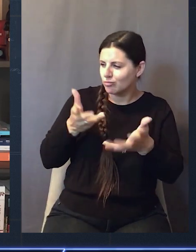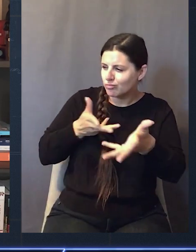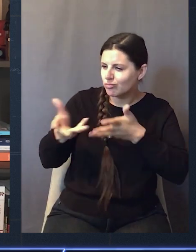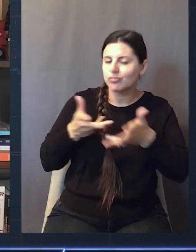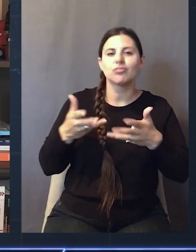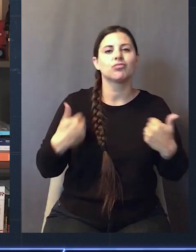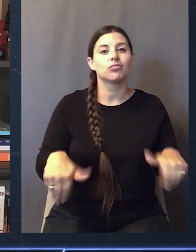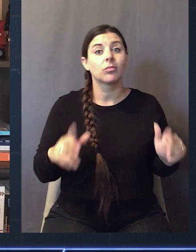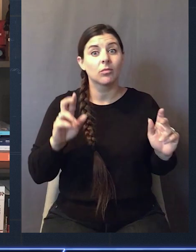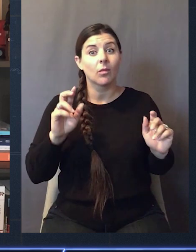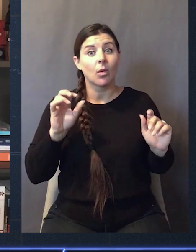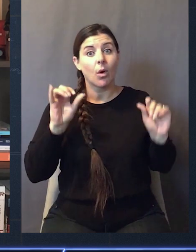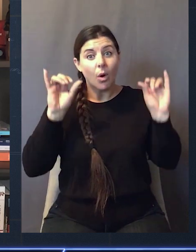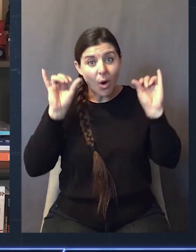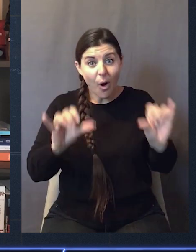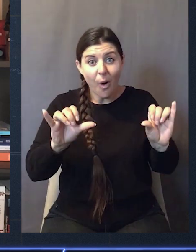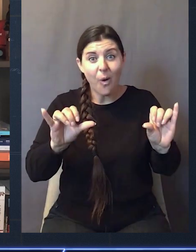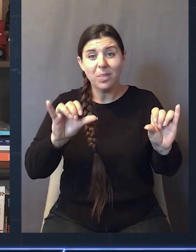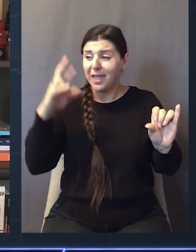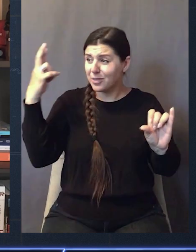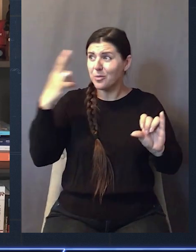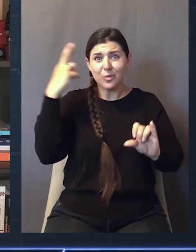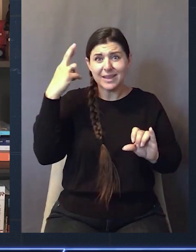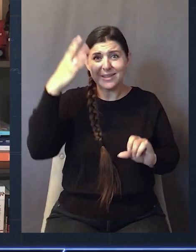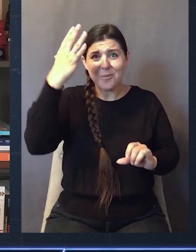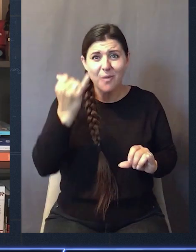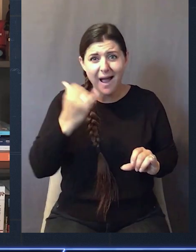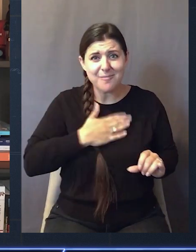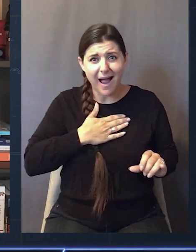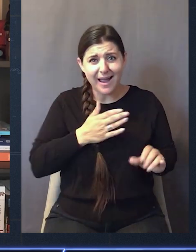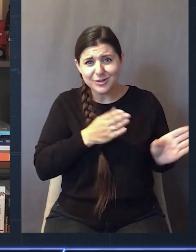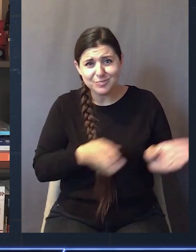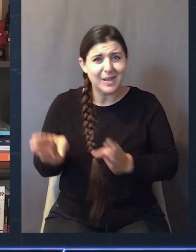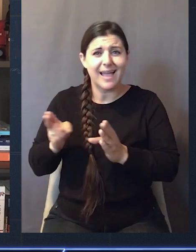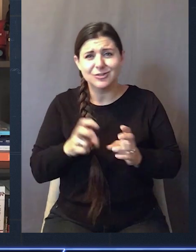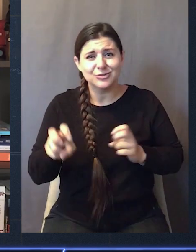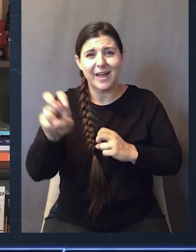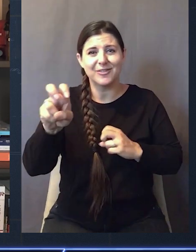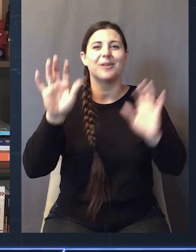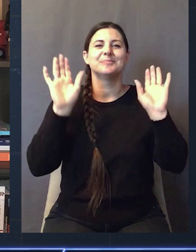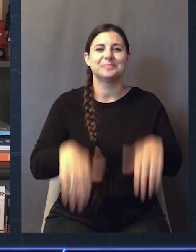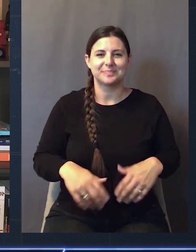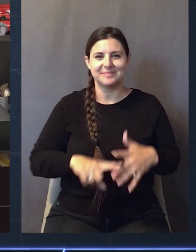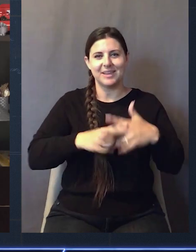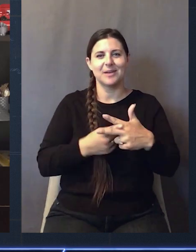get a better understanding of who they are and what they're up to. And then I realize this is what I really came for.